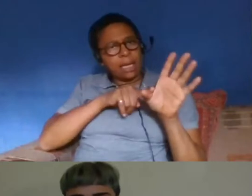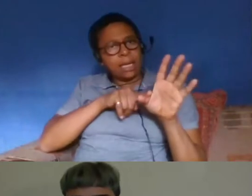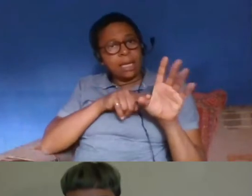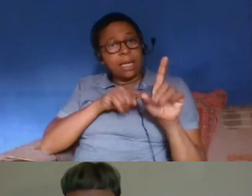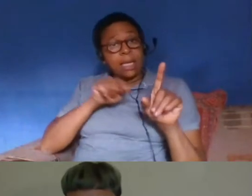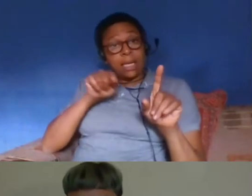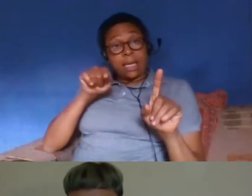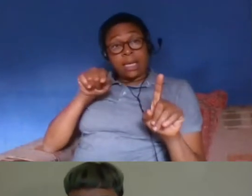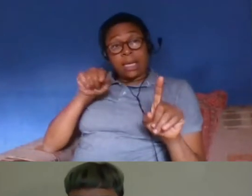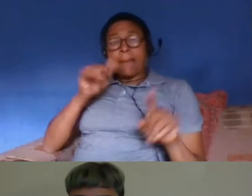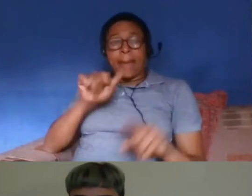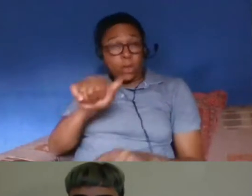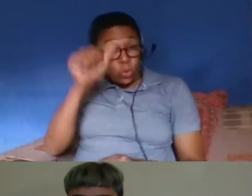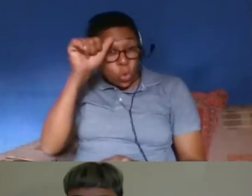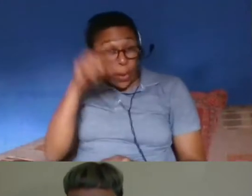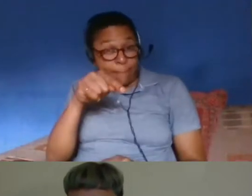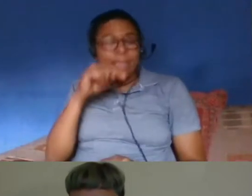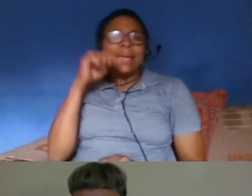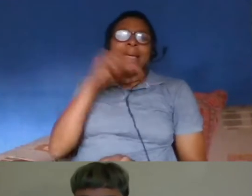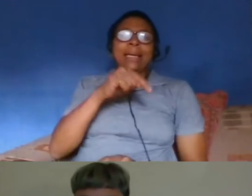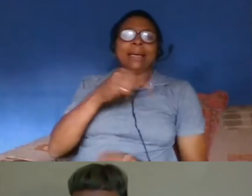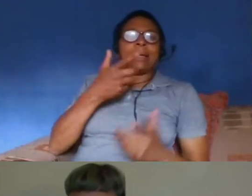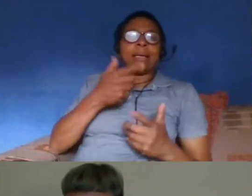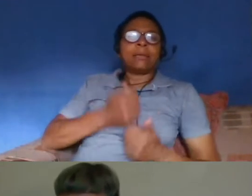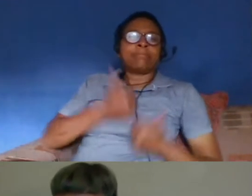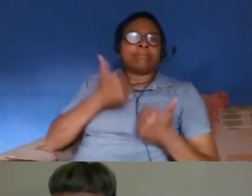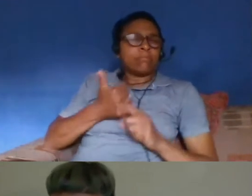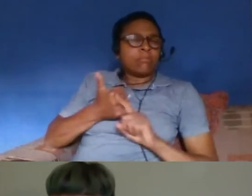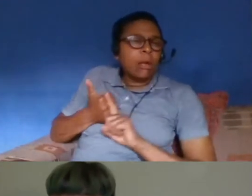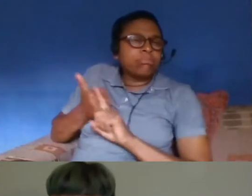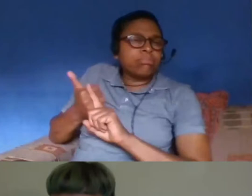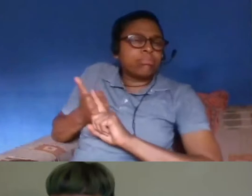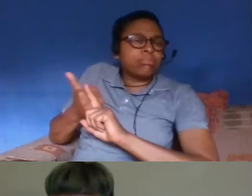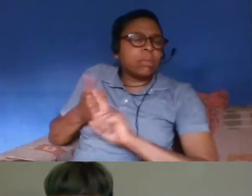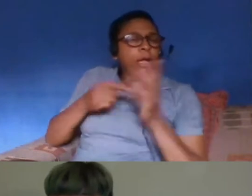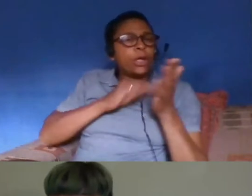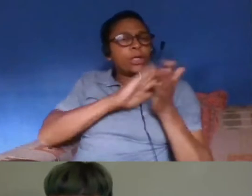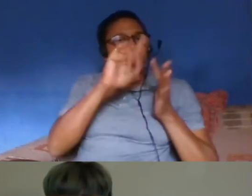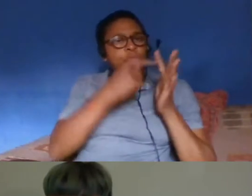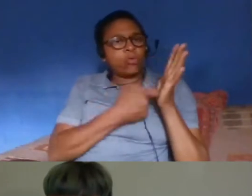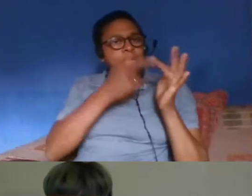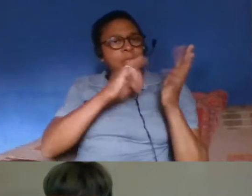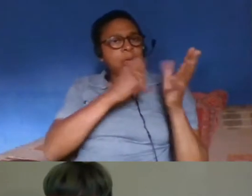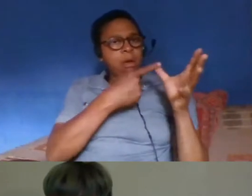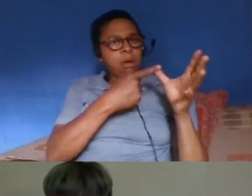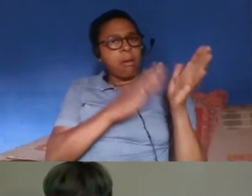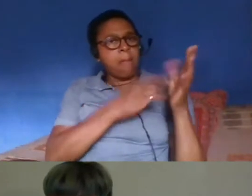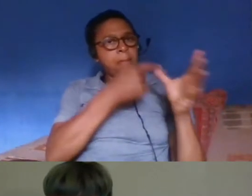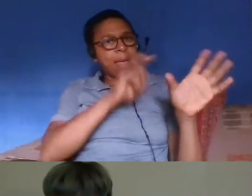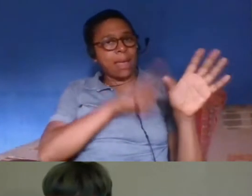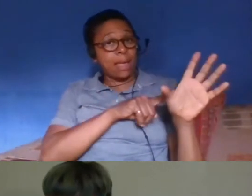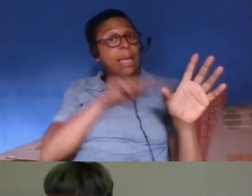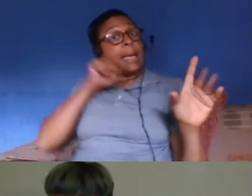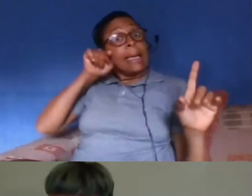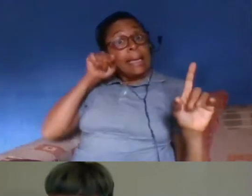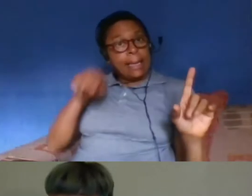uh advisor to theresa may and um he was one of the people who was responsible essentially